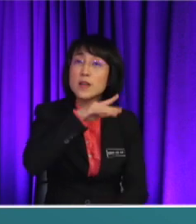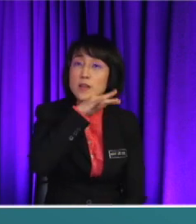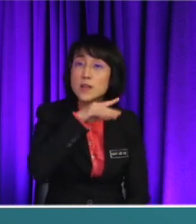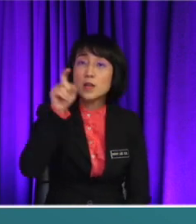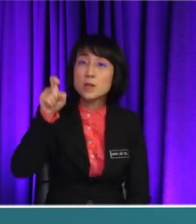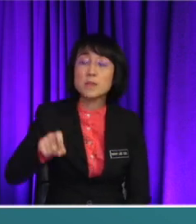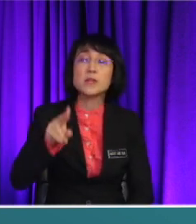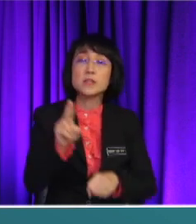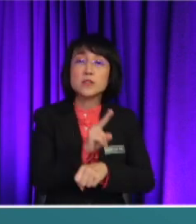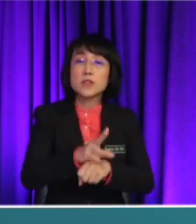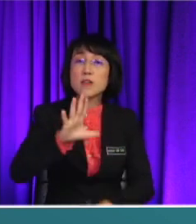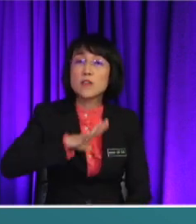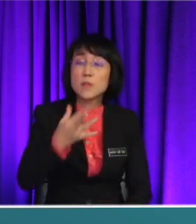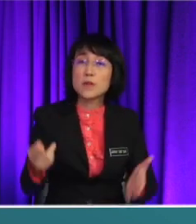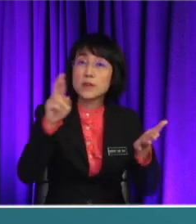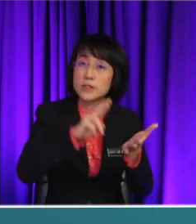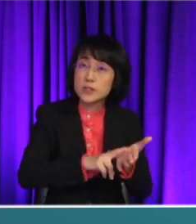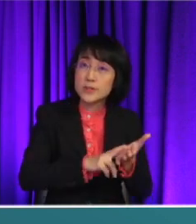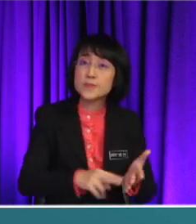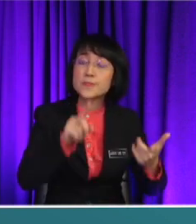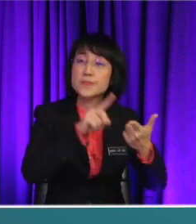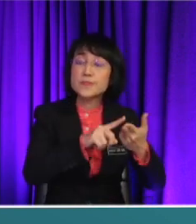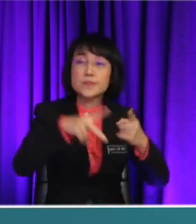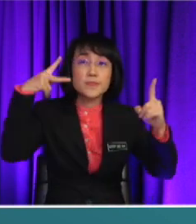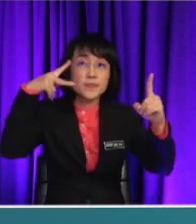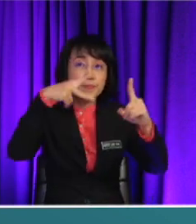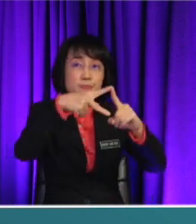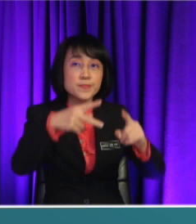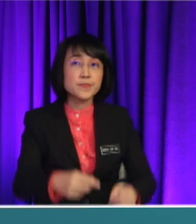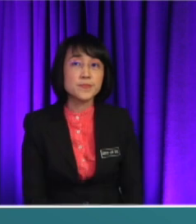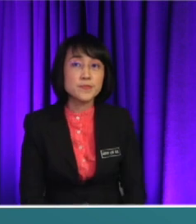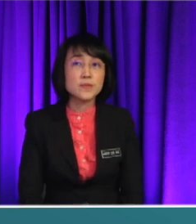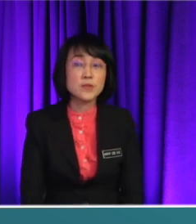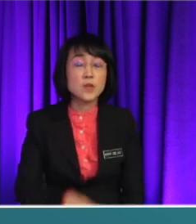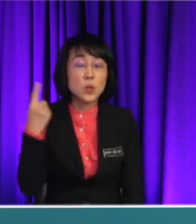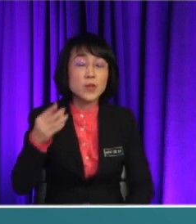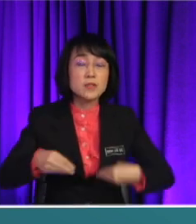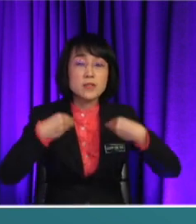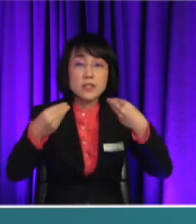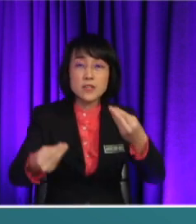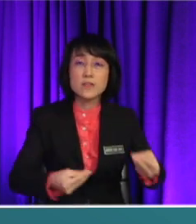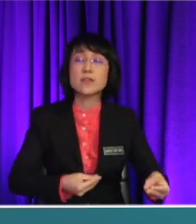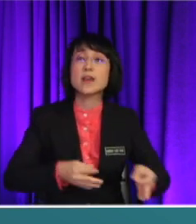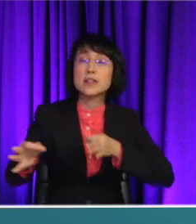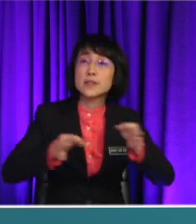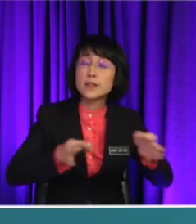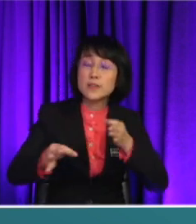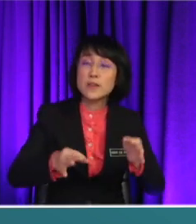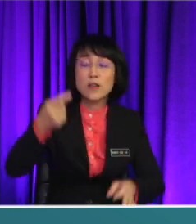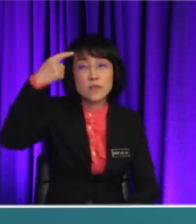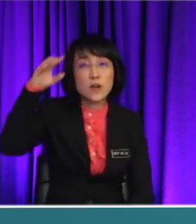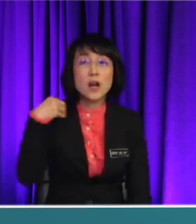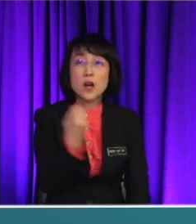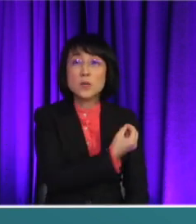registers. Right? Yeah. And for the second point, yeah, we always provide explanations for our opinions or for our